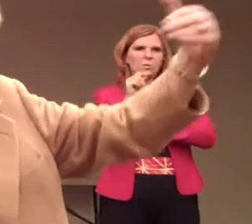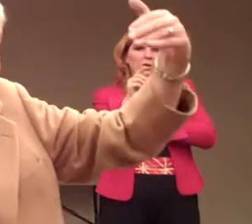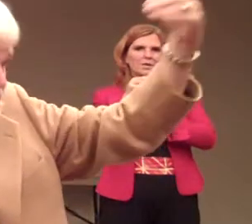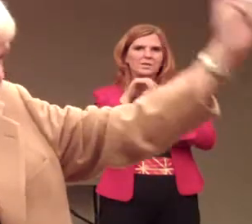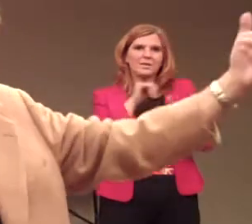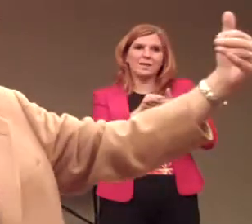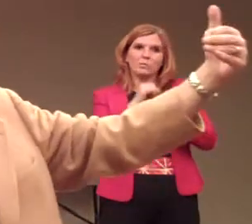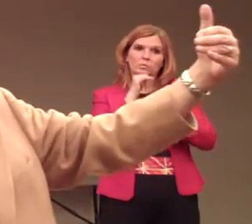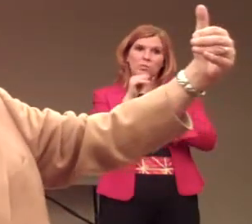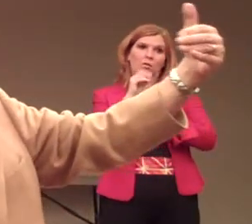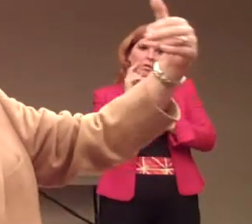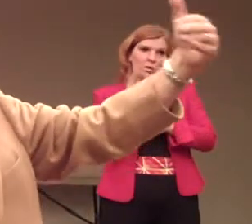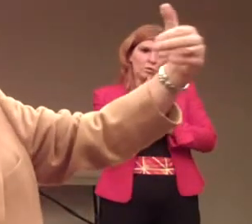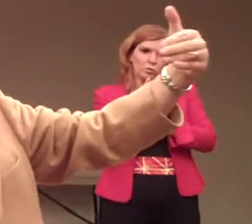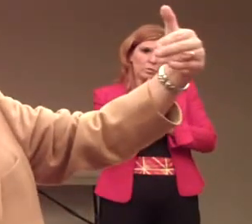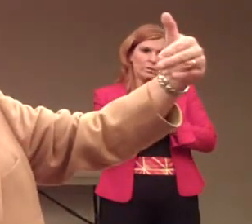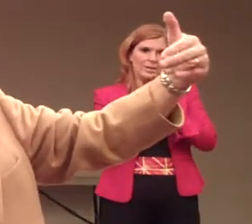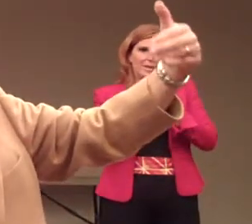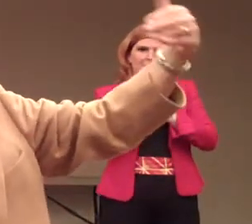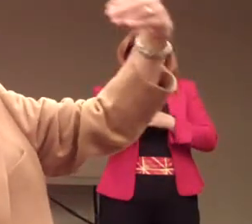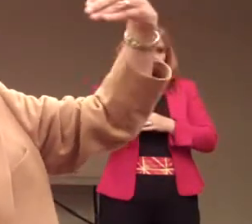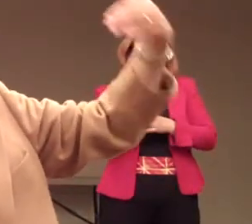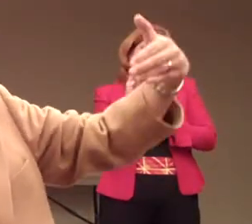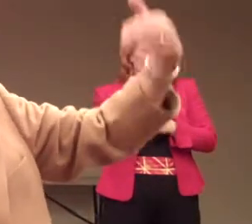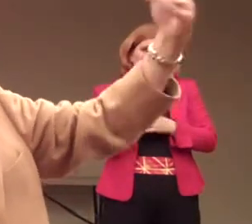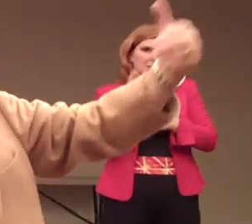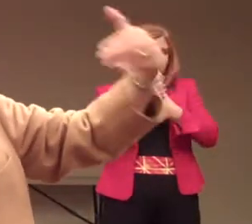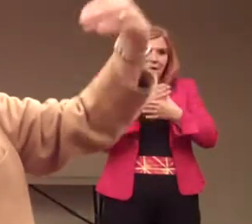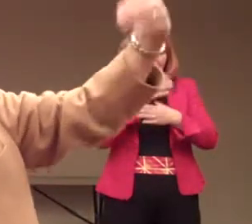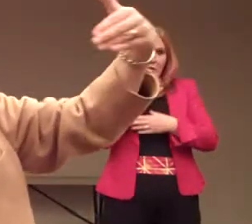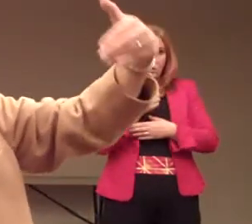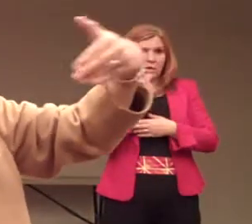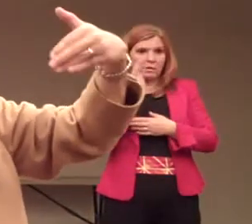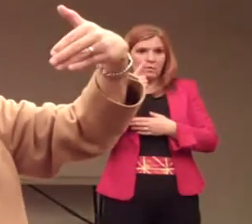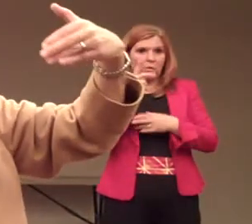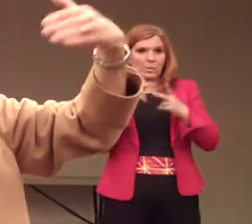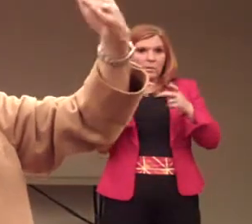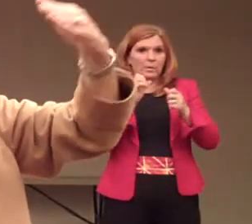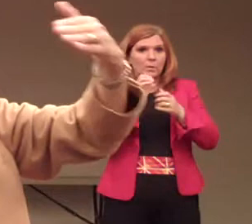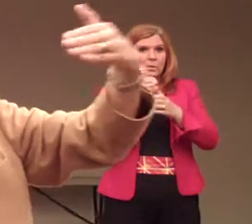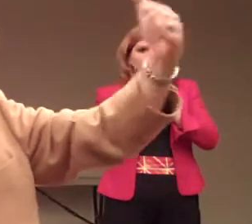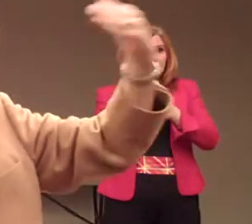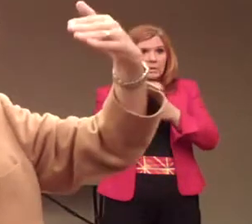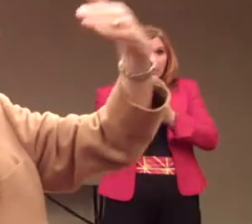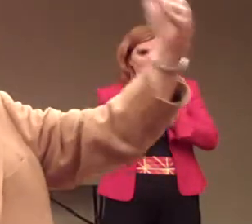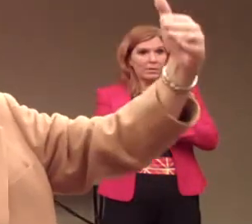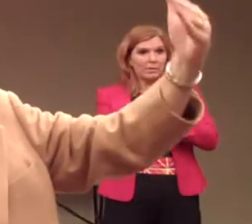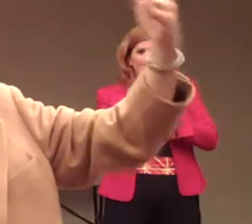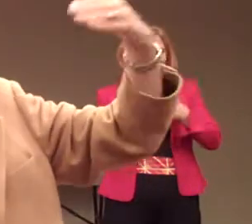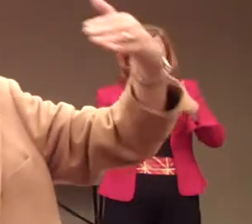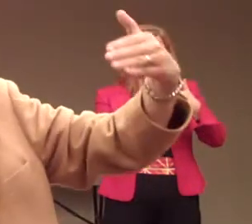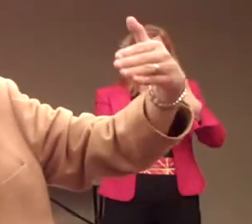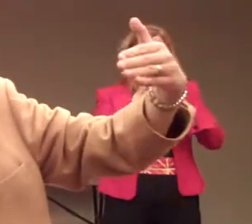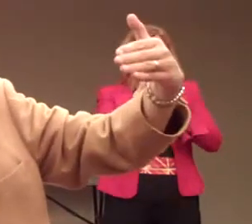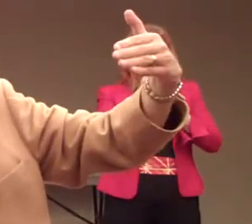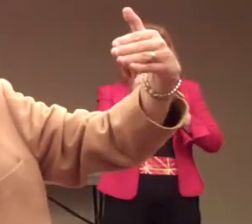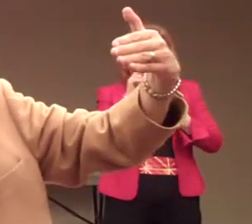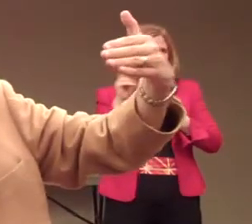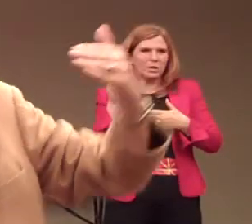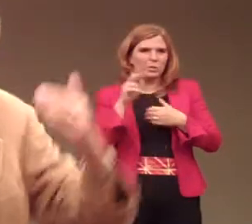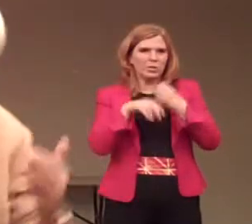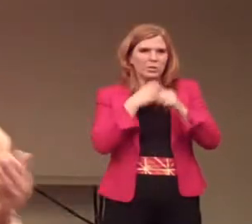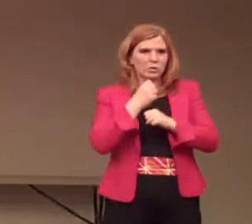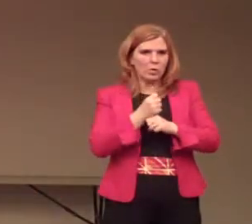And that was not unusual. In the 1960s, the average age for people getting married were closer to 21 and 22.